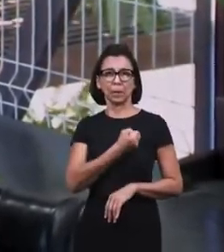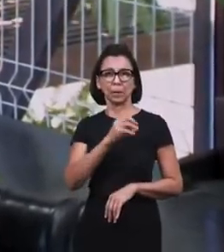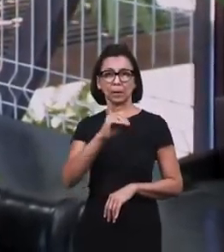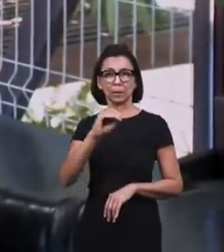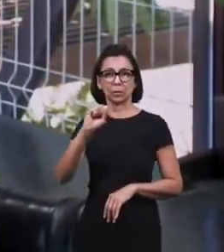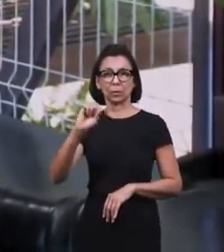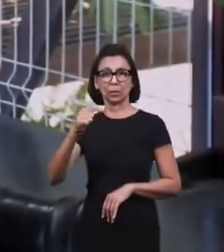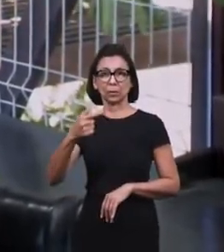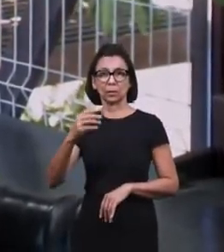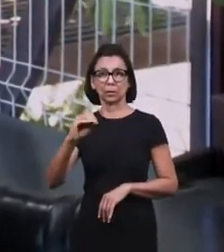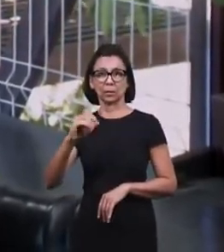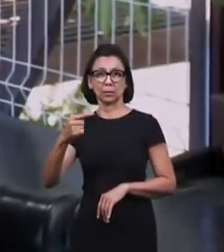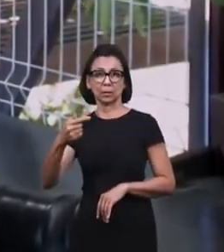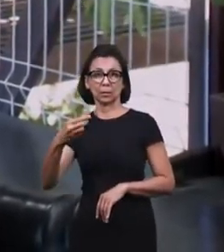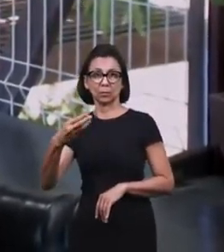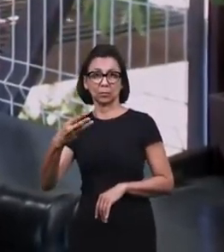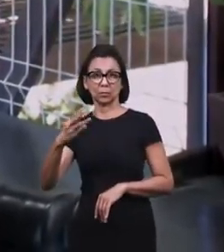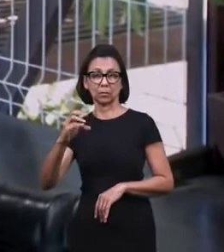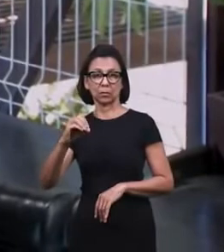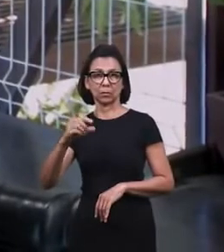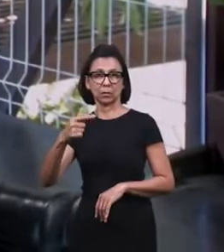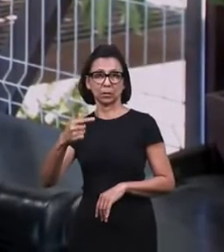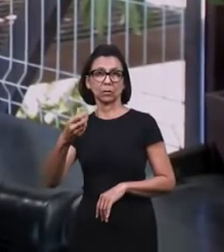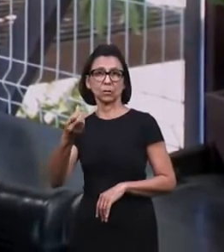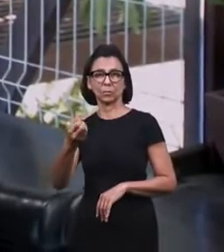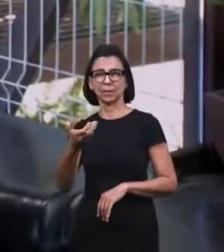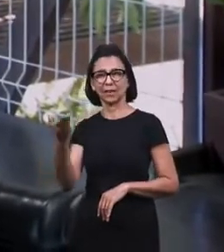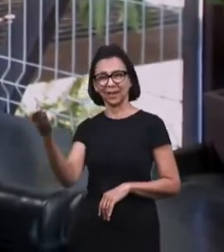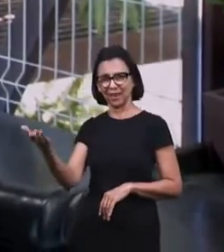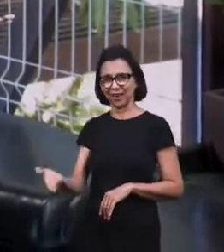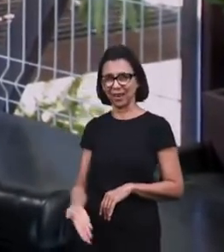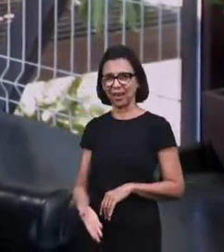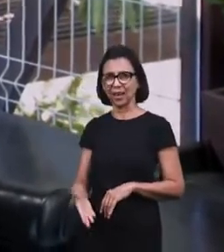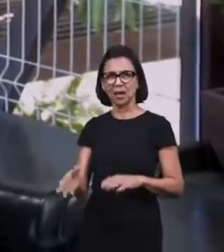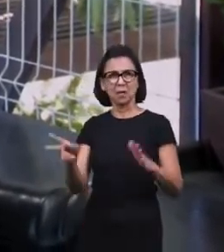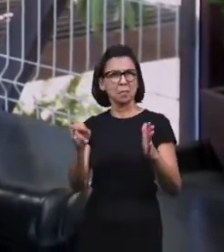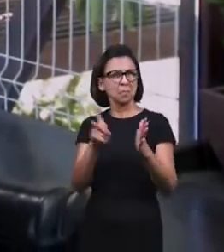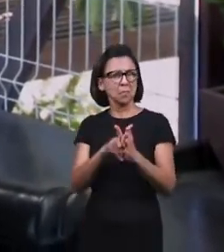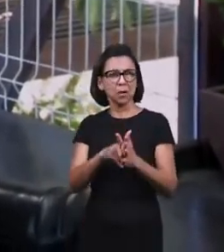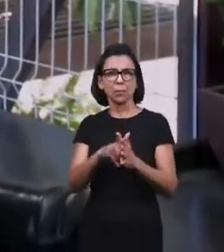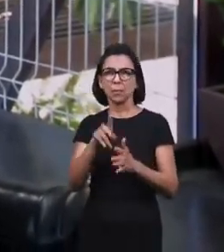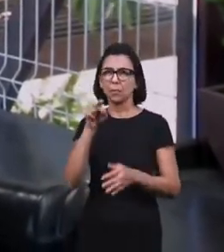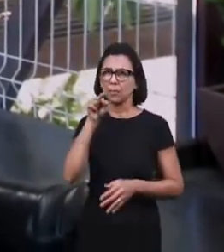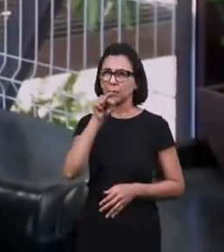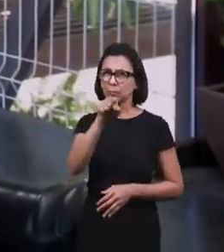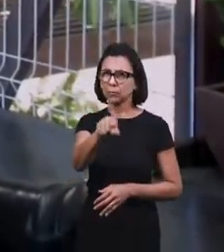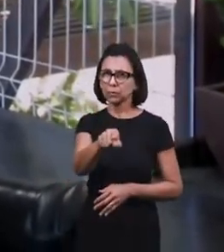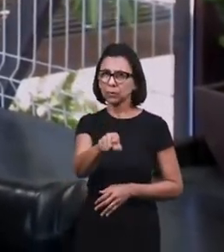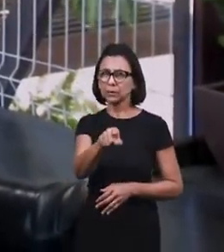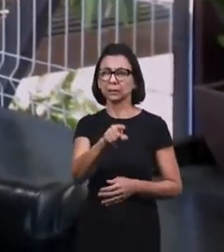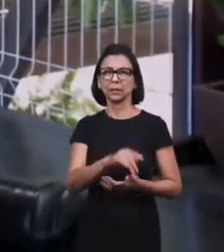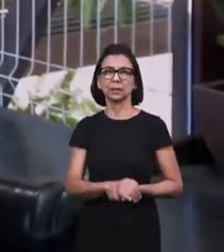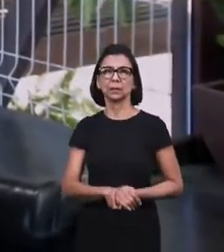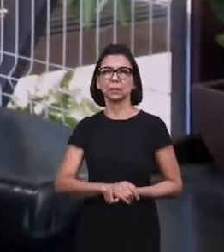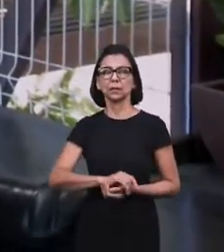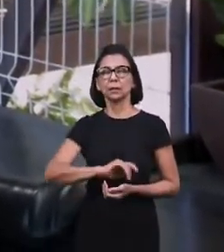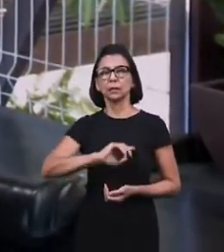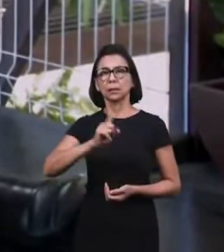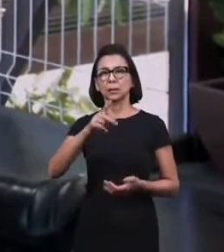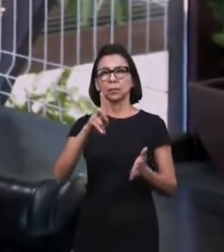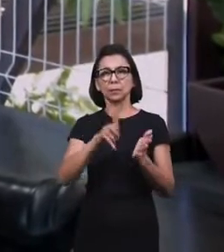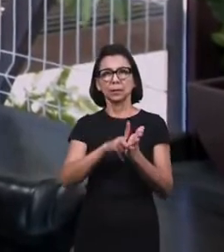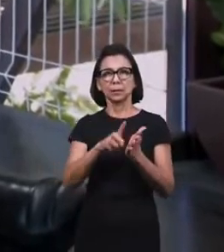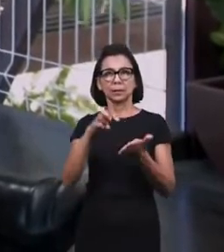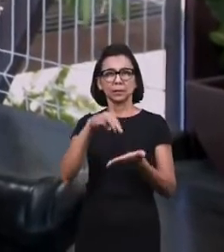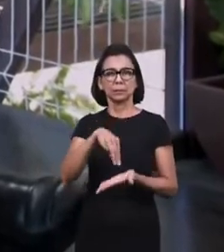707 3076 this is an exclusive number to serve those who are not yet members of maranatha christian